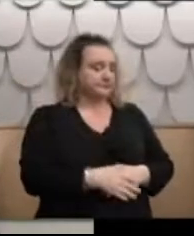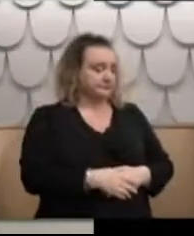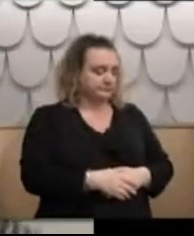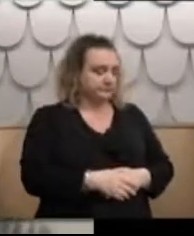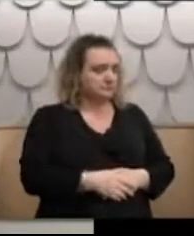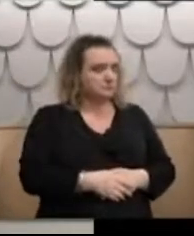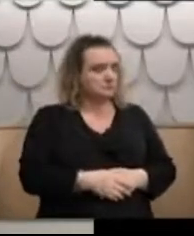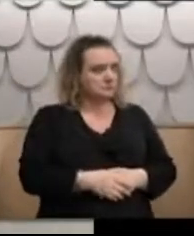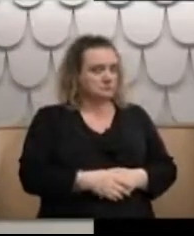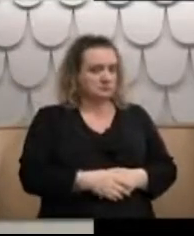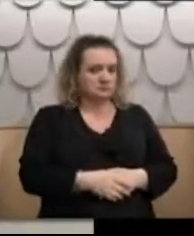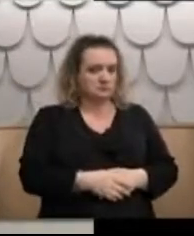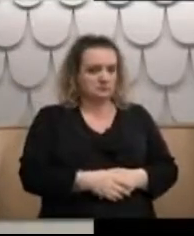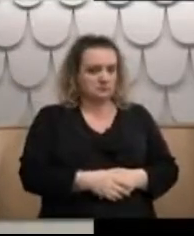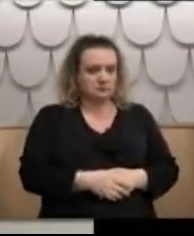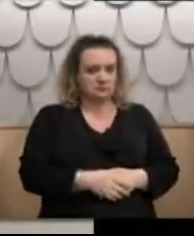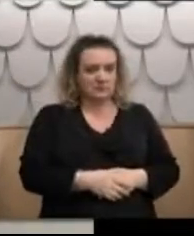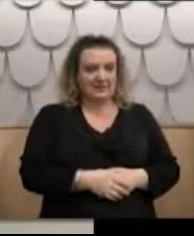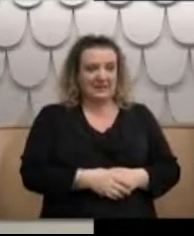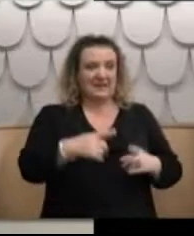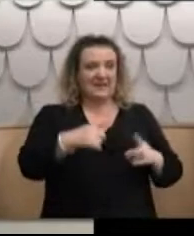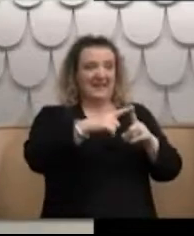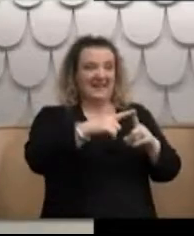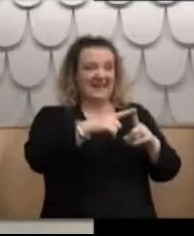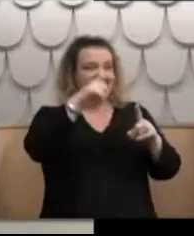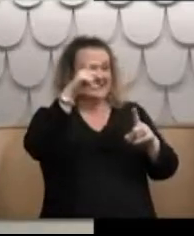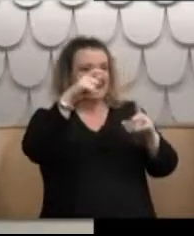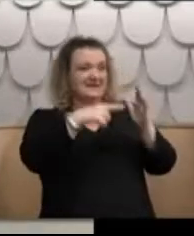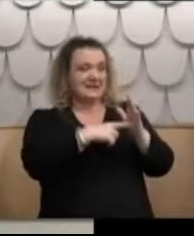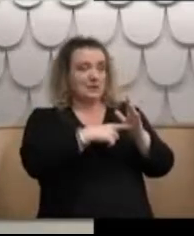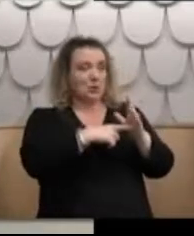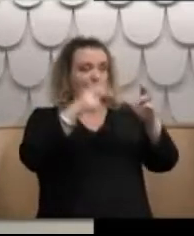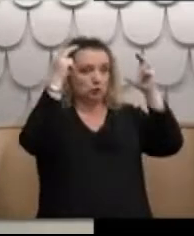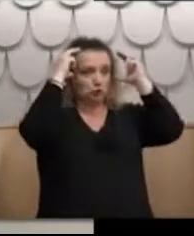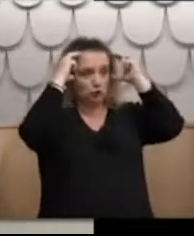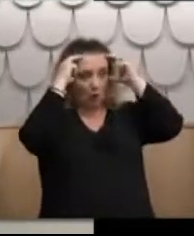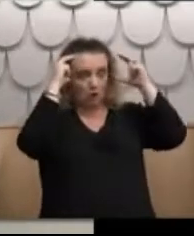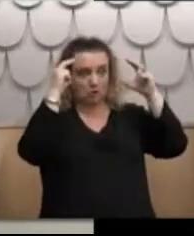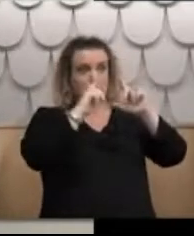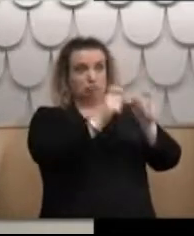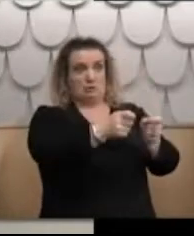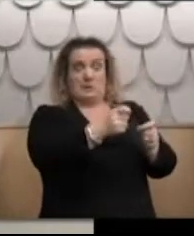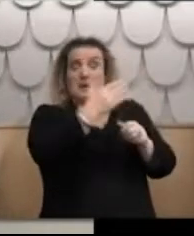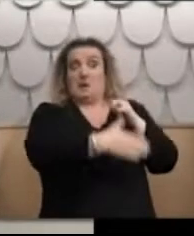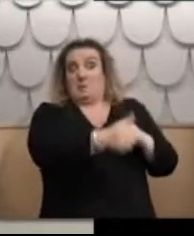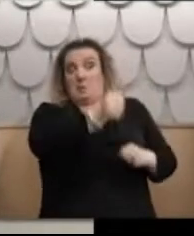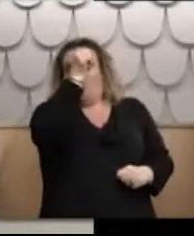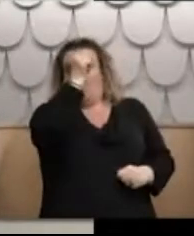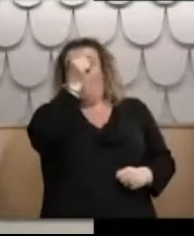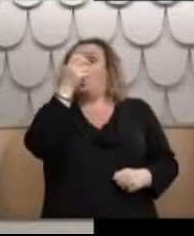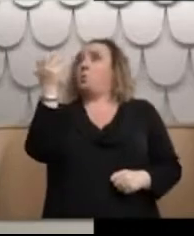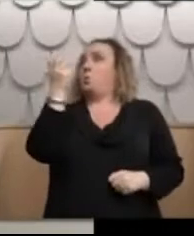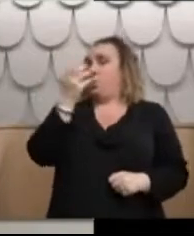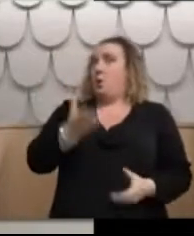I never knew anything about ECT or shock treatment. before I went to Lake Ellis. But I did